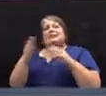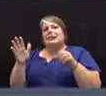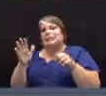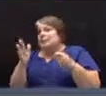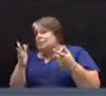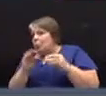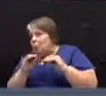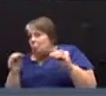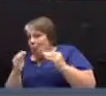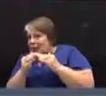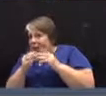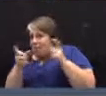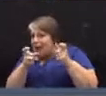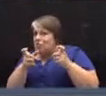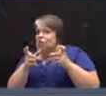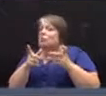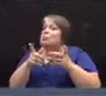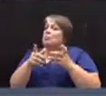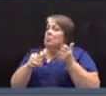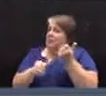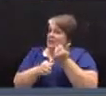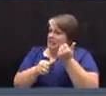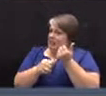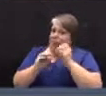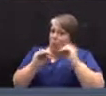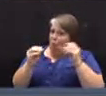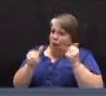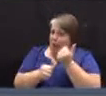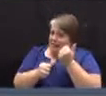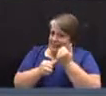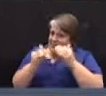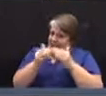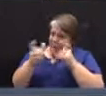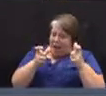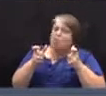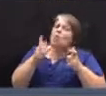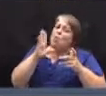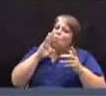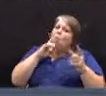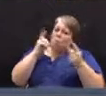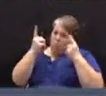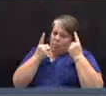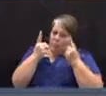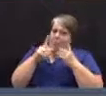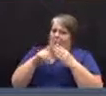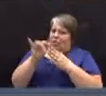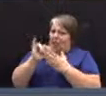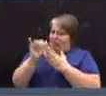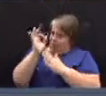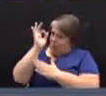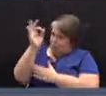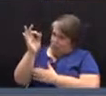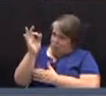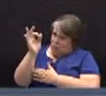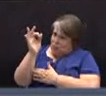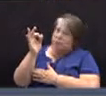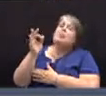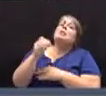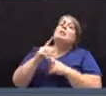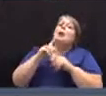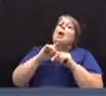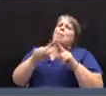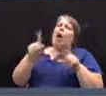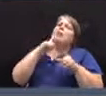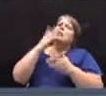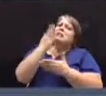will continue to focus on that issue. But at this point, barring hiring additional full-time employees, there's some